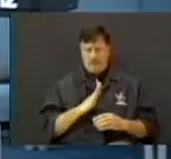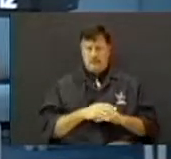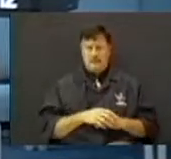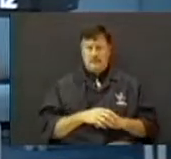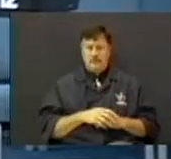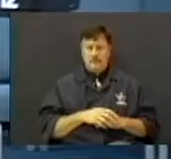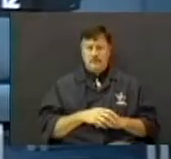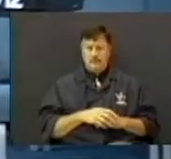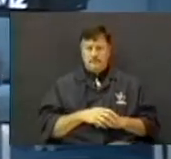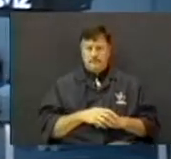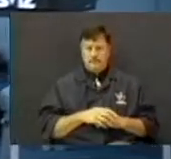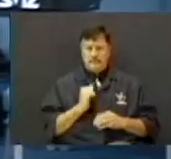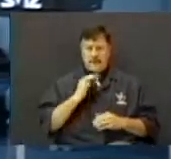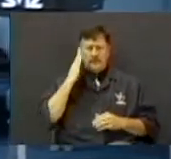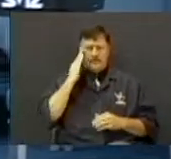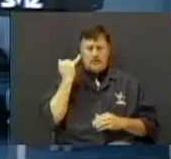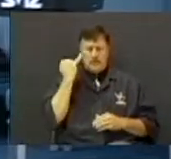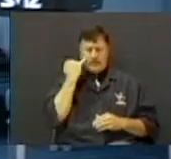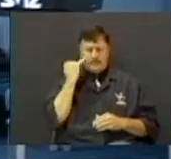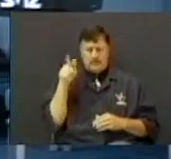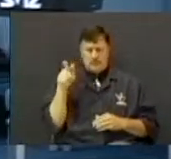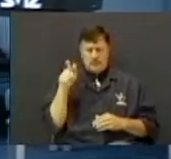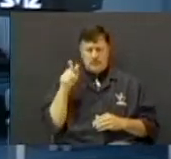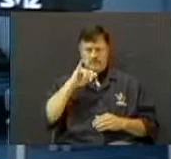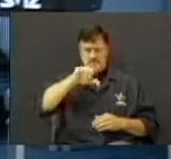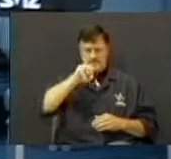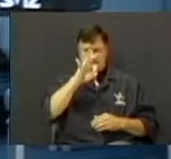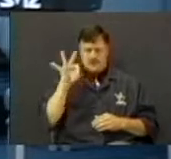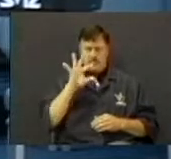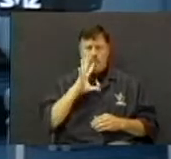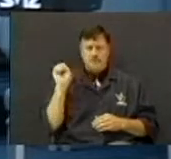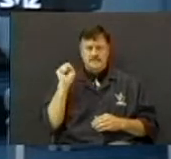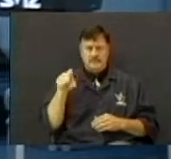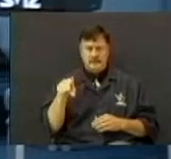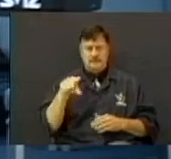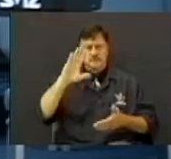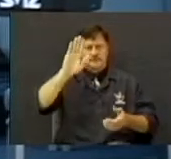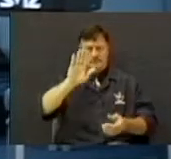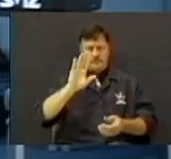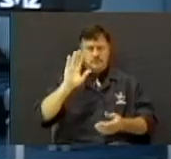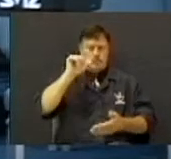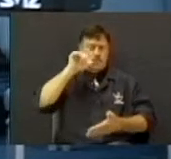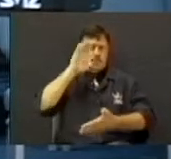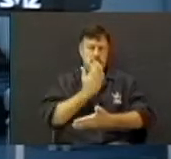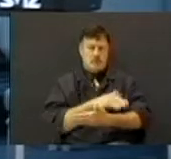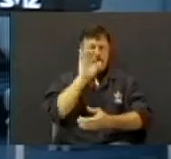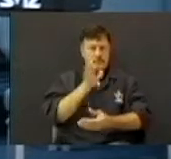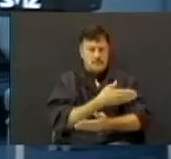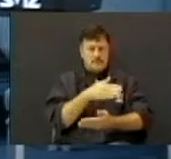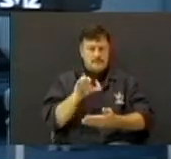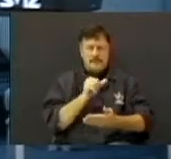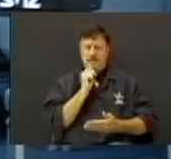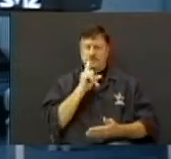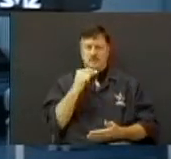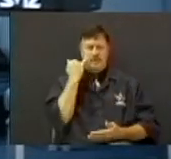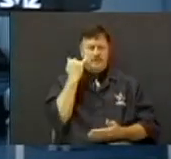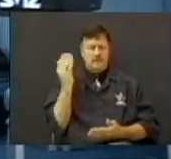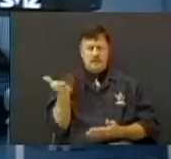Jeff, don't know if you was there or not. A couple of Wednesdays ago, your daughter sang. I'm not sure if you were there or not.